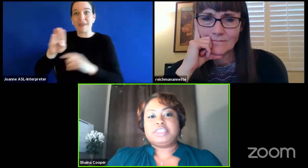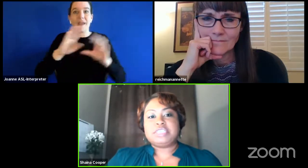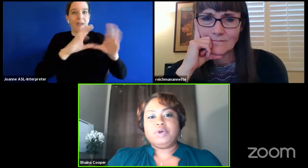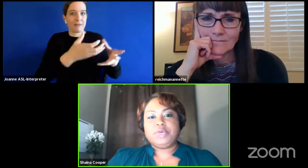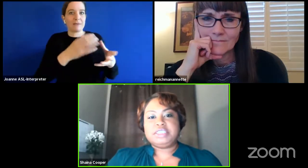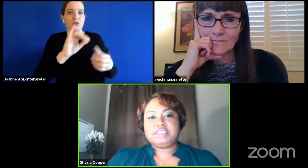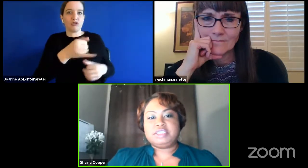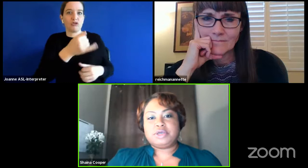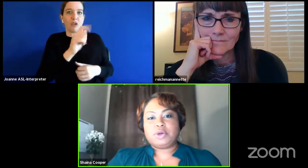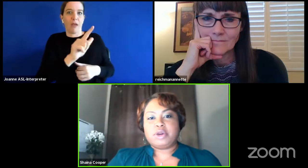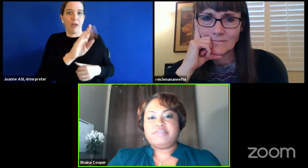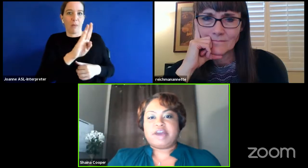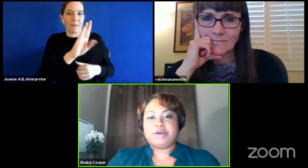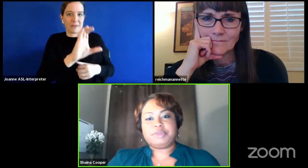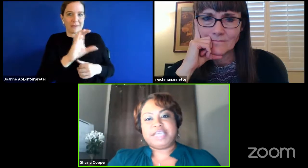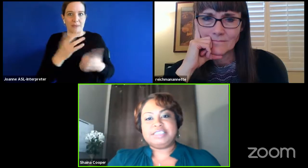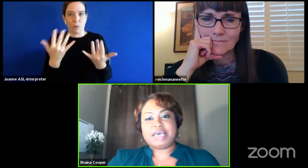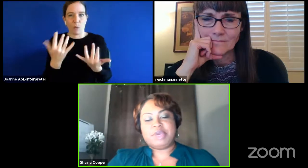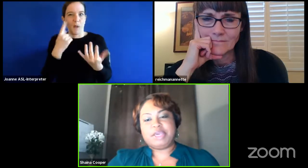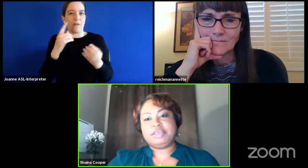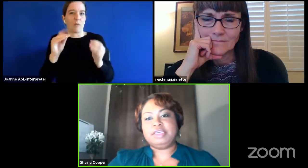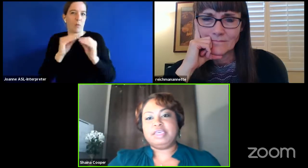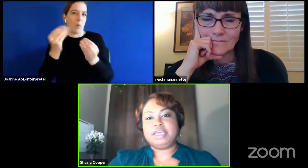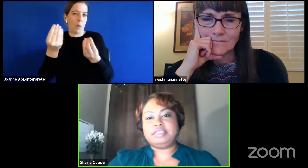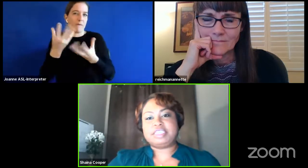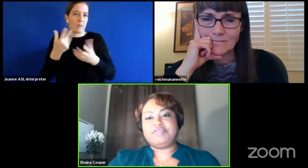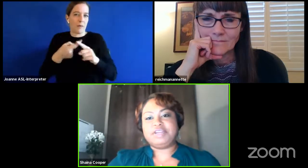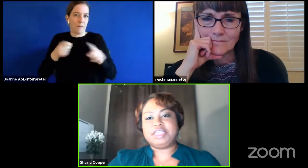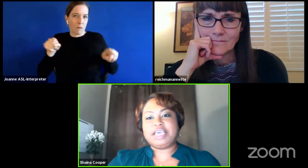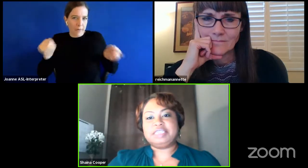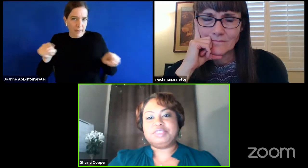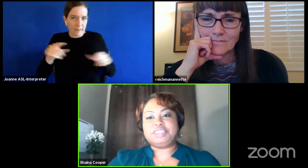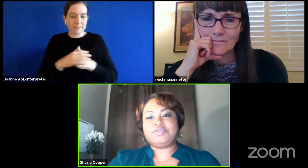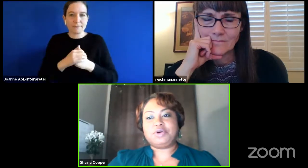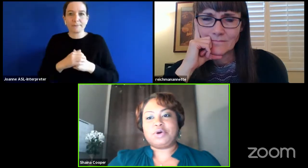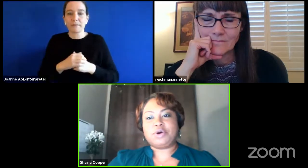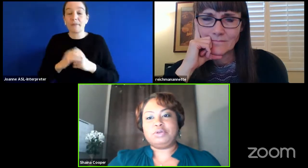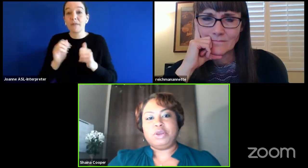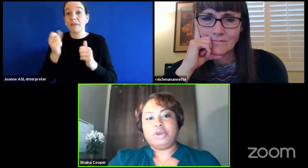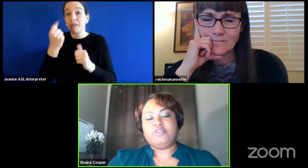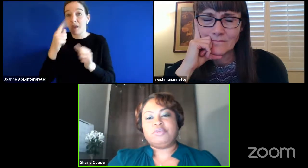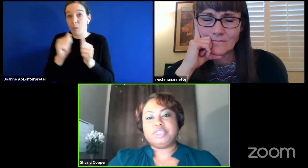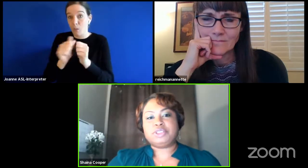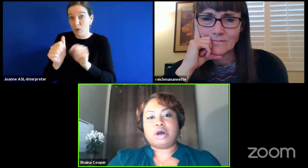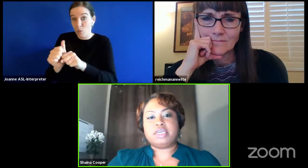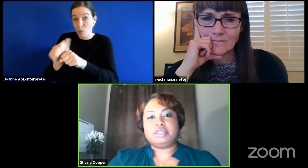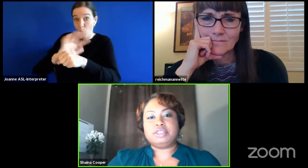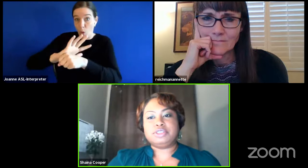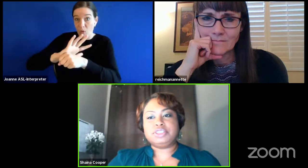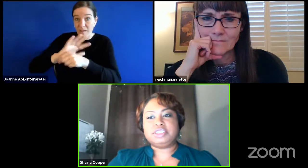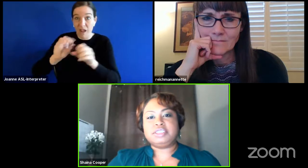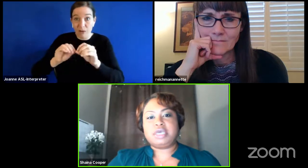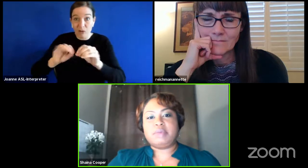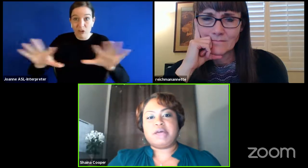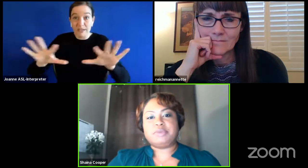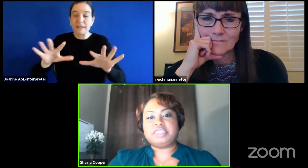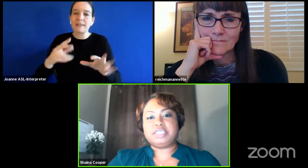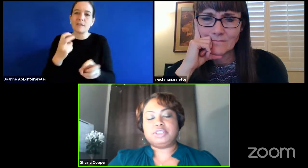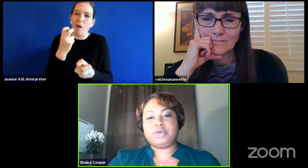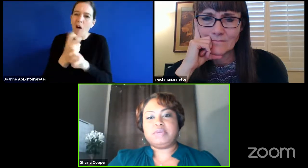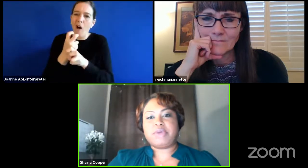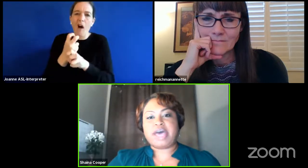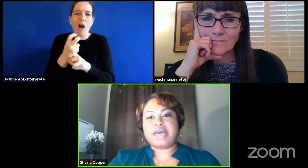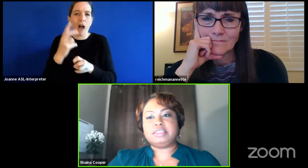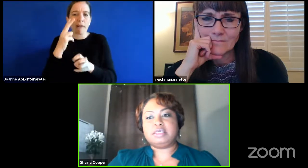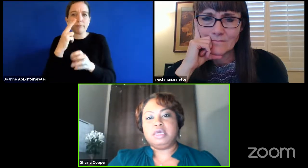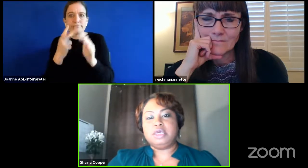with several weeks into the coronavirus pandemic it definitely has been difficult for me to draw conclusions about the